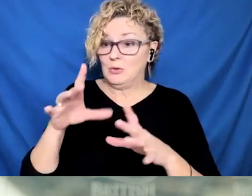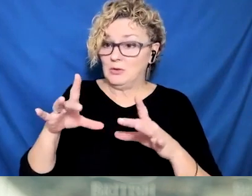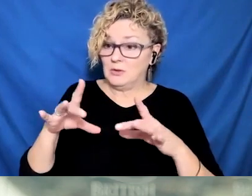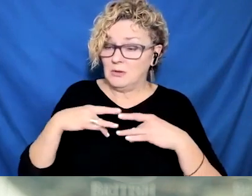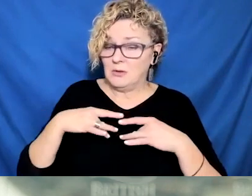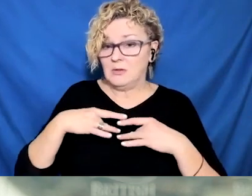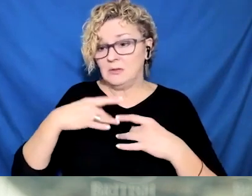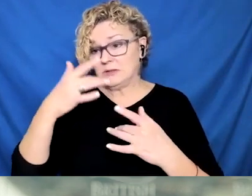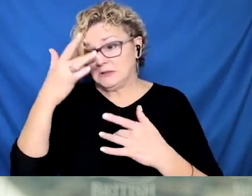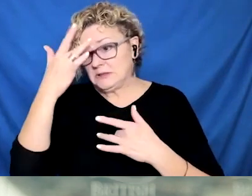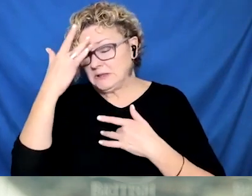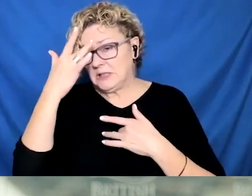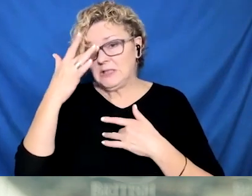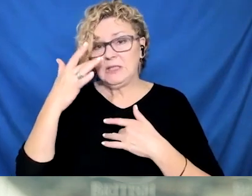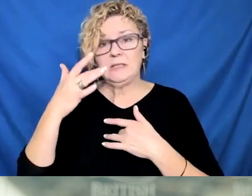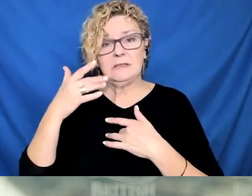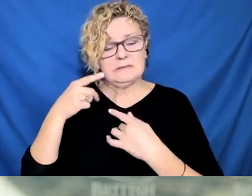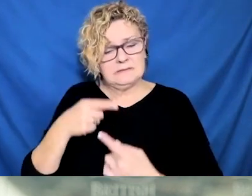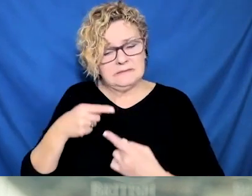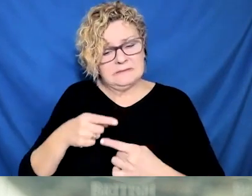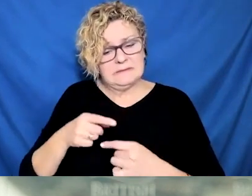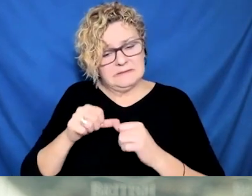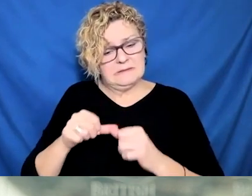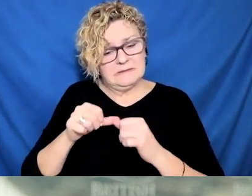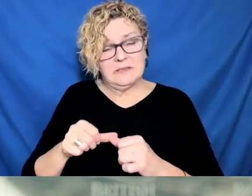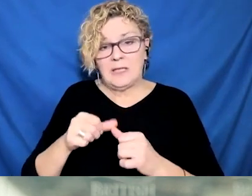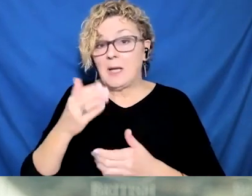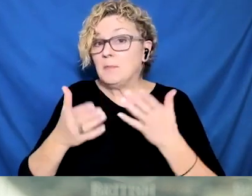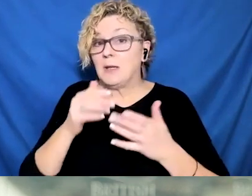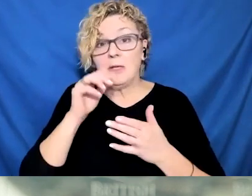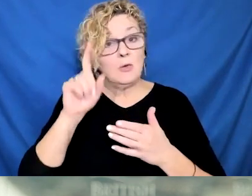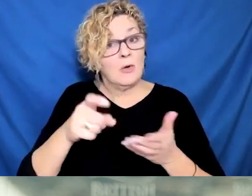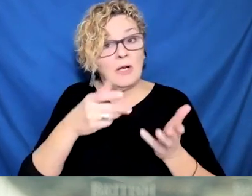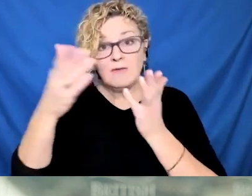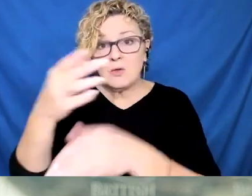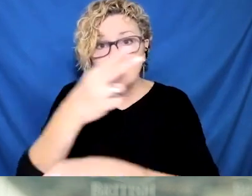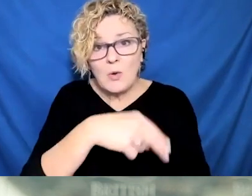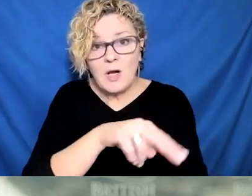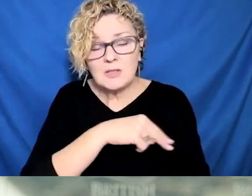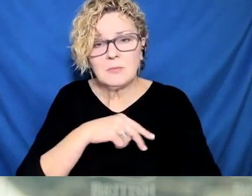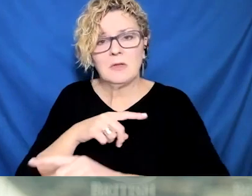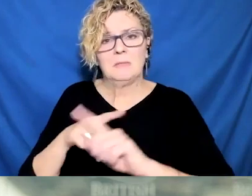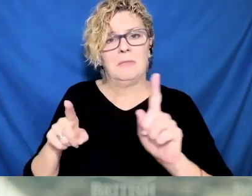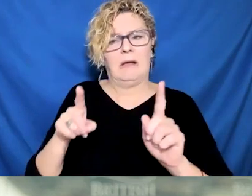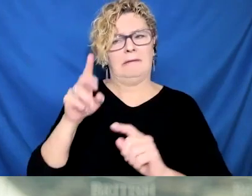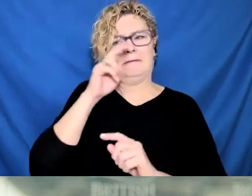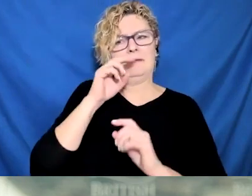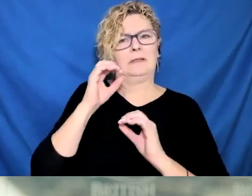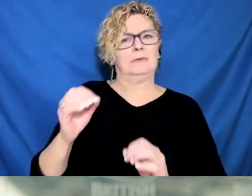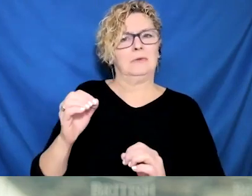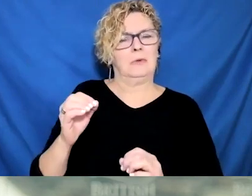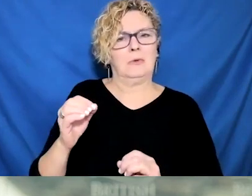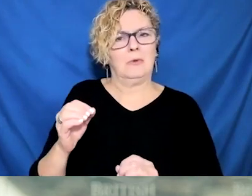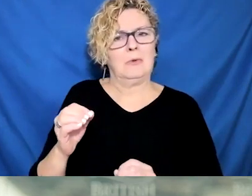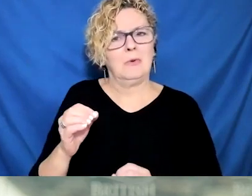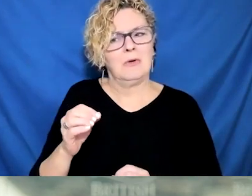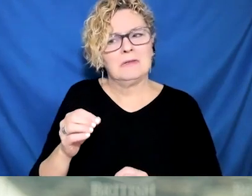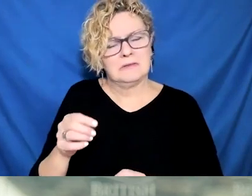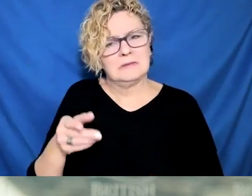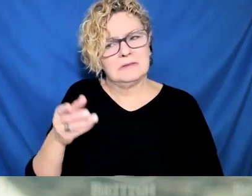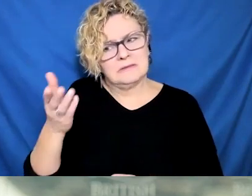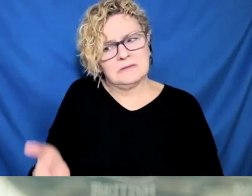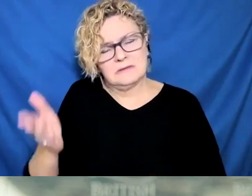period, we've been providing more care and preparing our hospital system for the impact of Omicron on healthcare workers. And those steps have been taken,